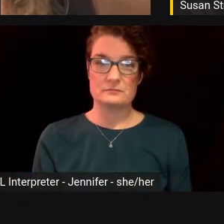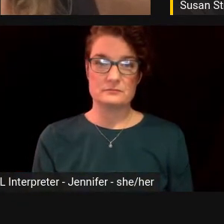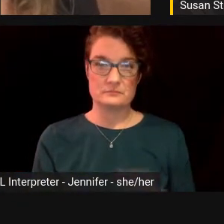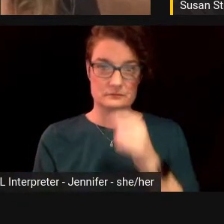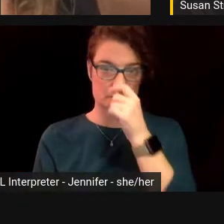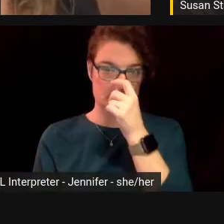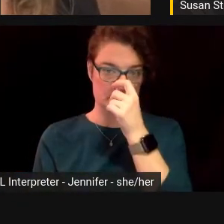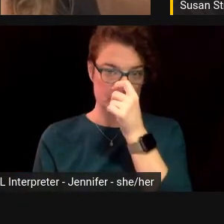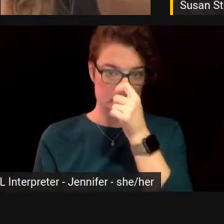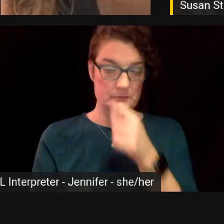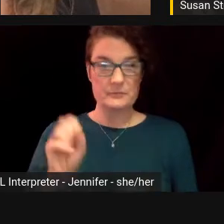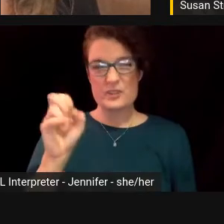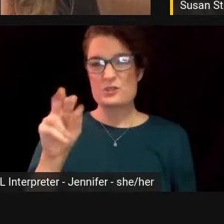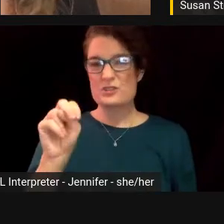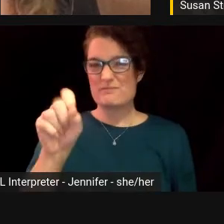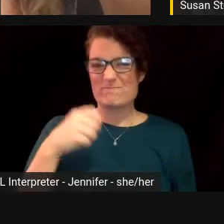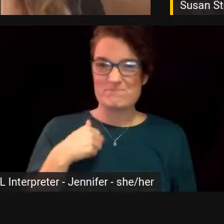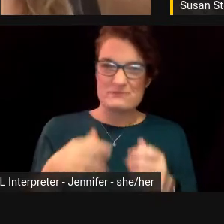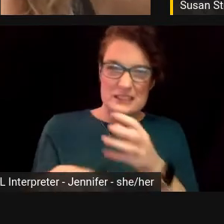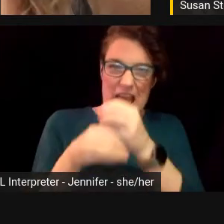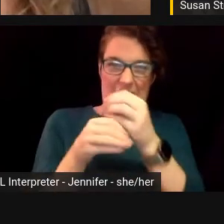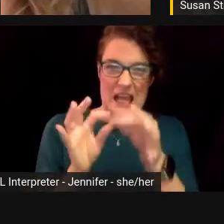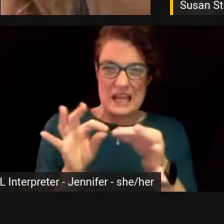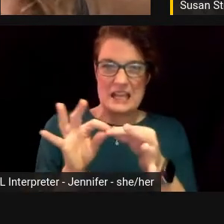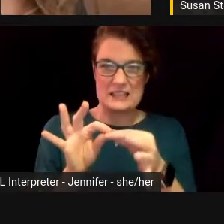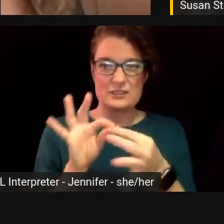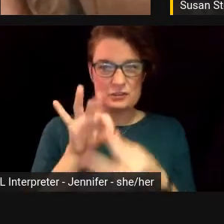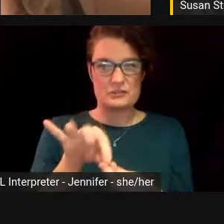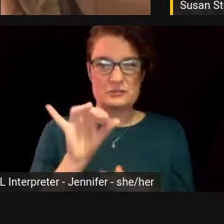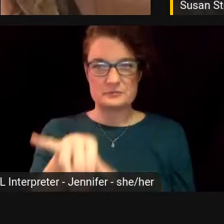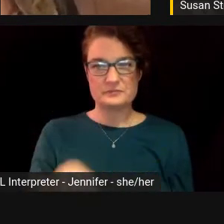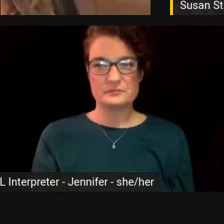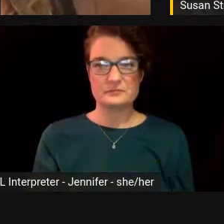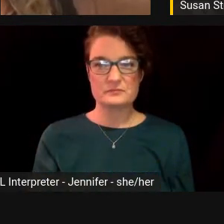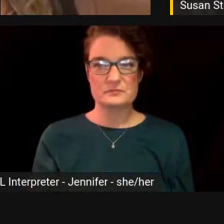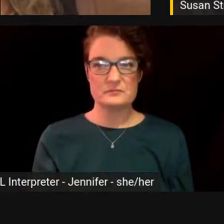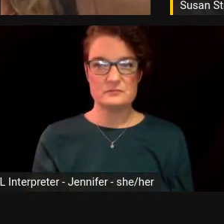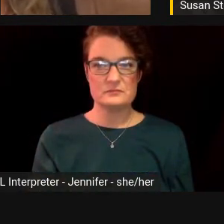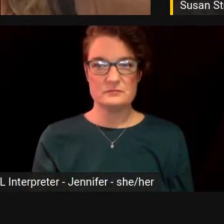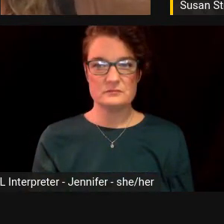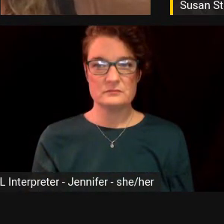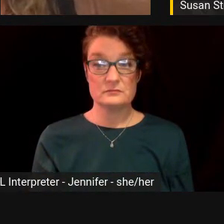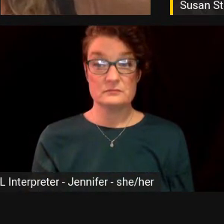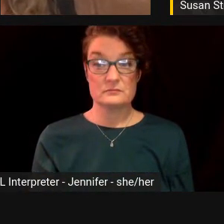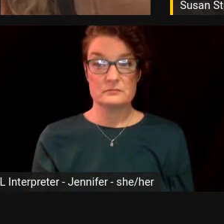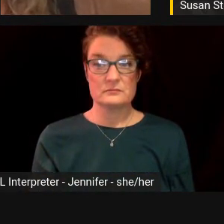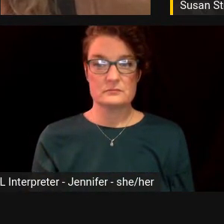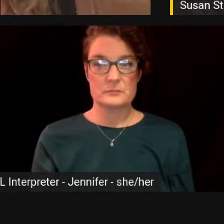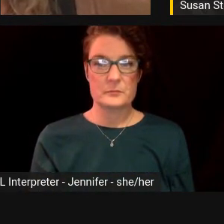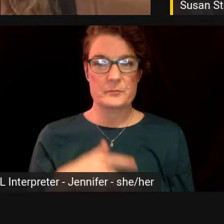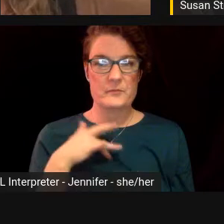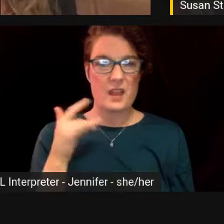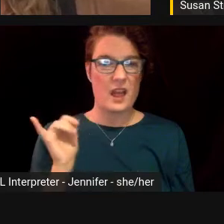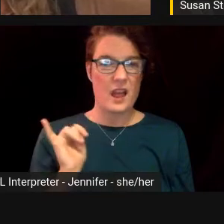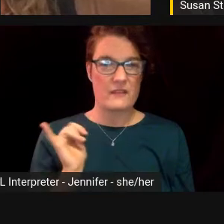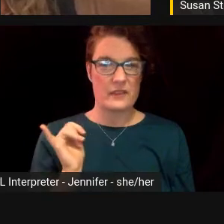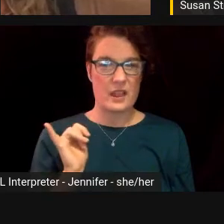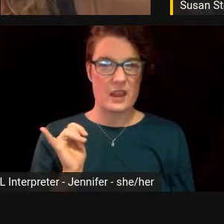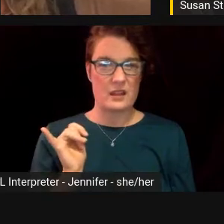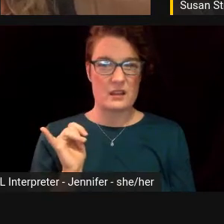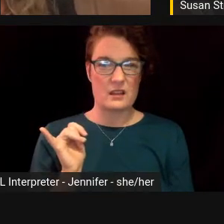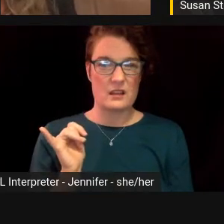Yeah. You know, just to jump in a little bit there, um, you know, I, I feel like in, you know, a lot of,